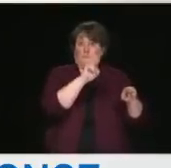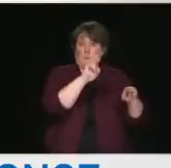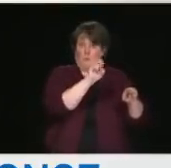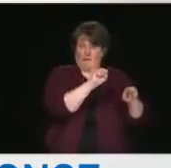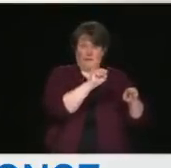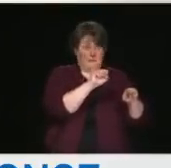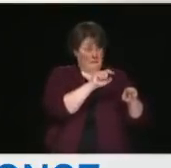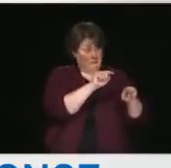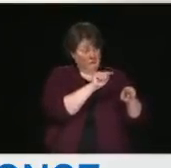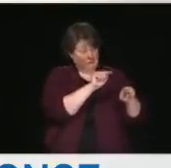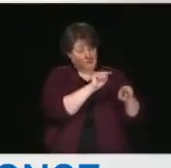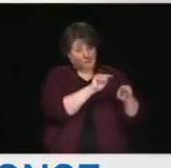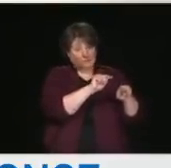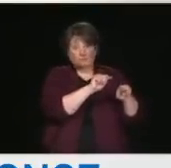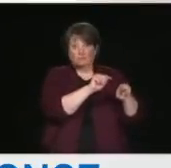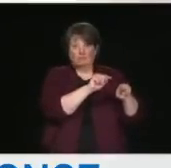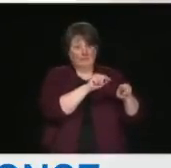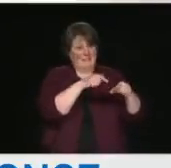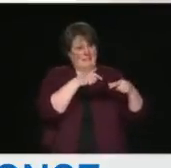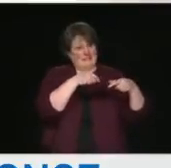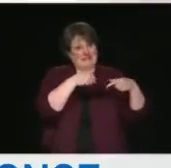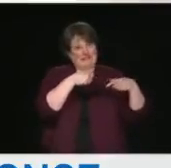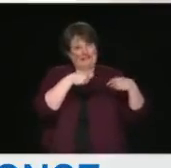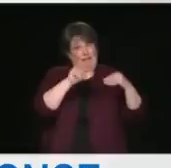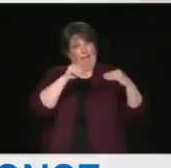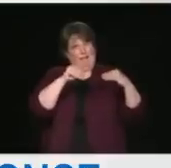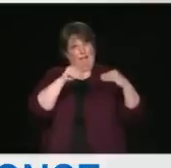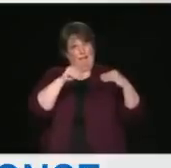exports medical equipment that is necessary for us.